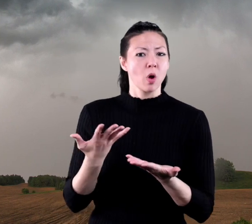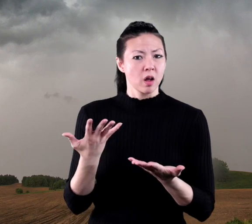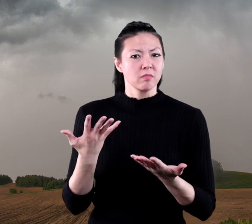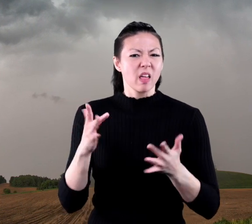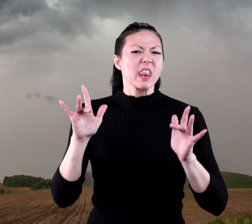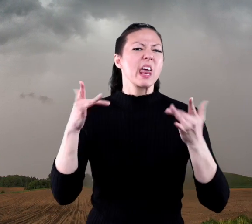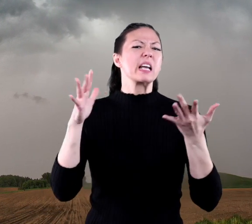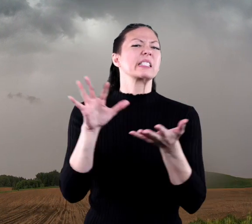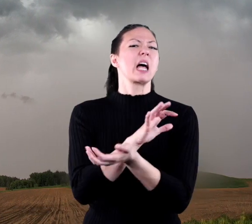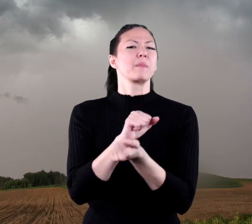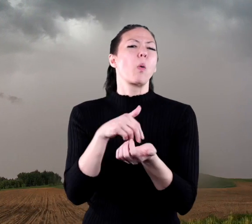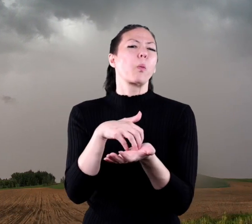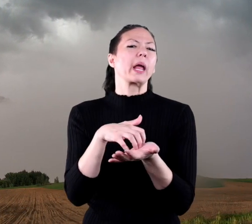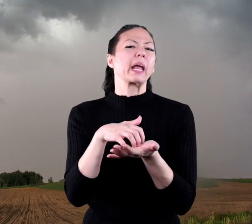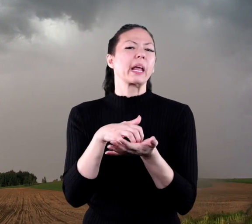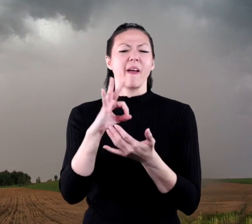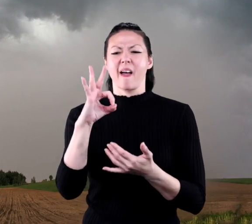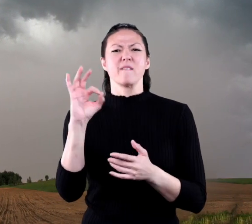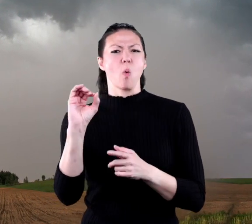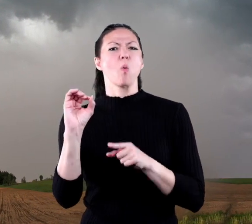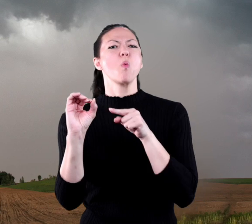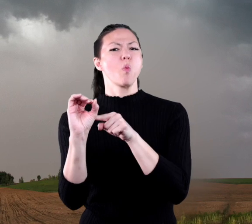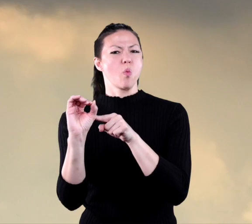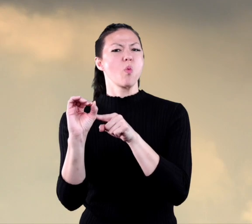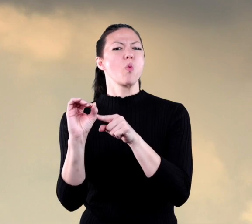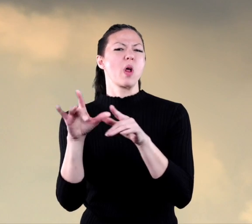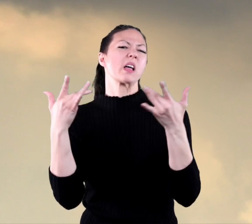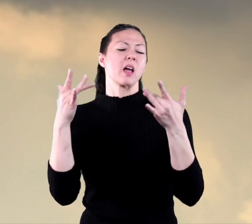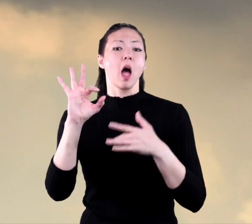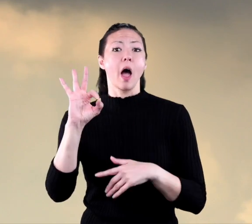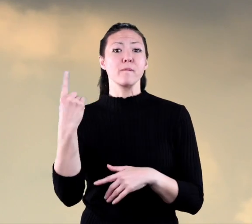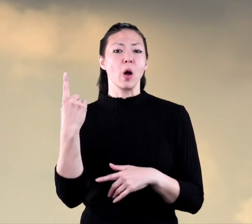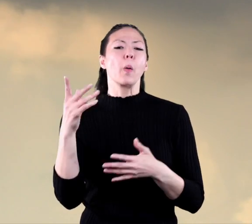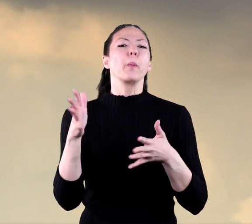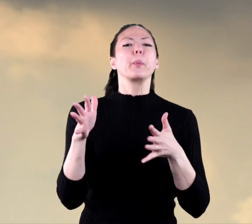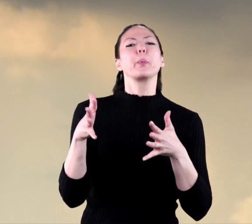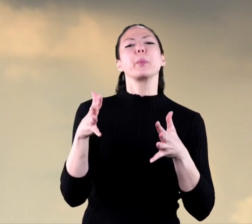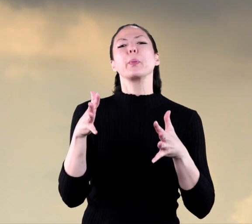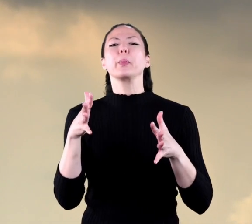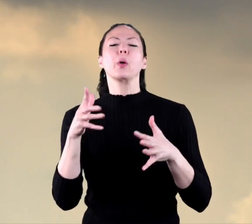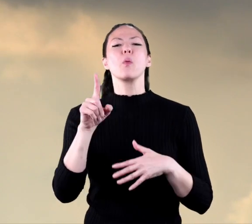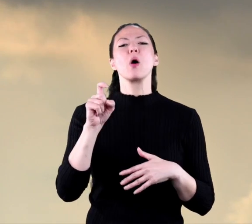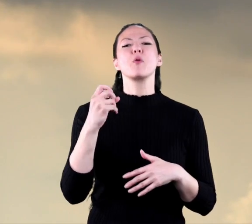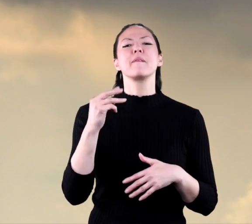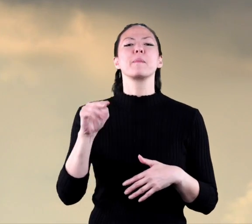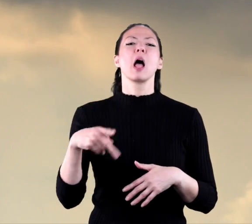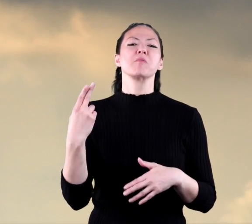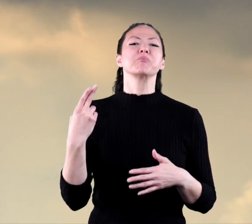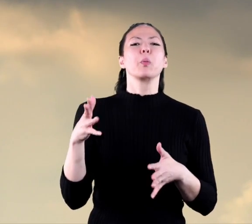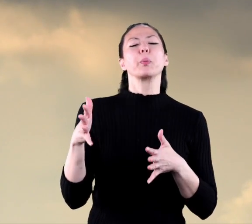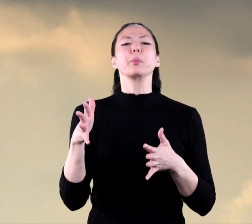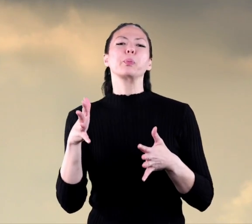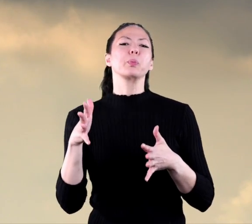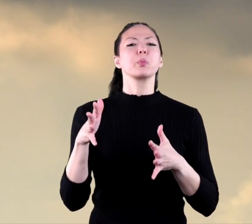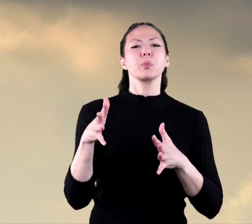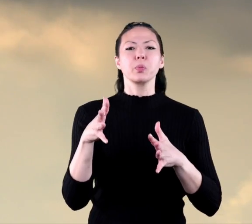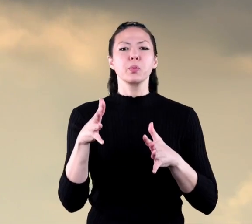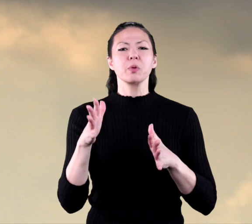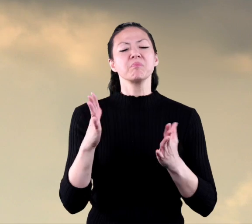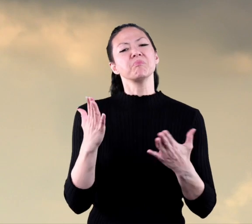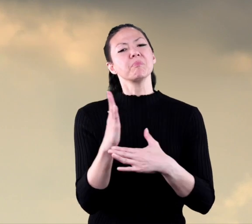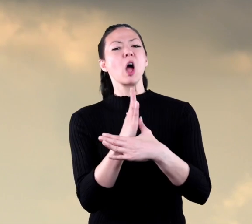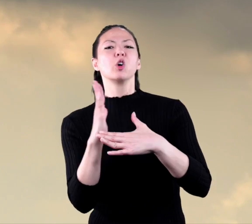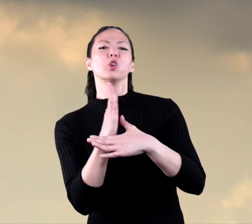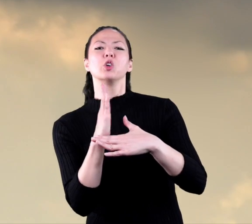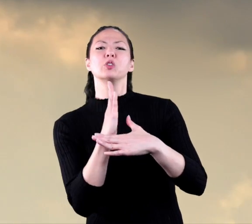F0, light damage, a weak storm. F1, winds up to 112 mph, moderate